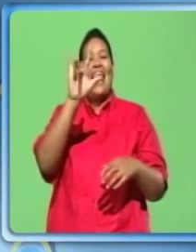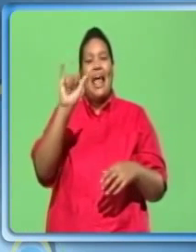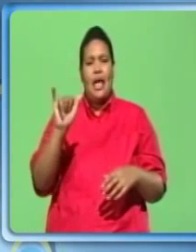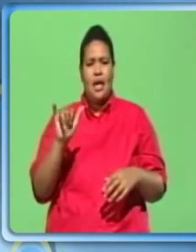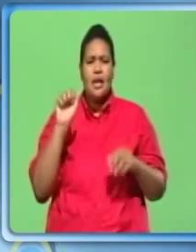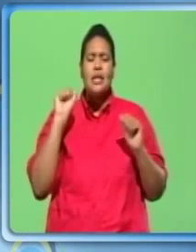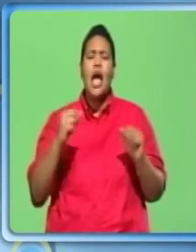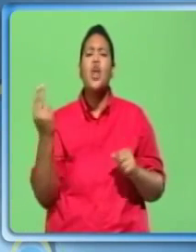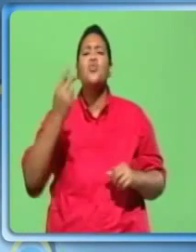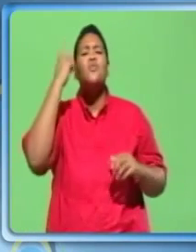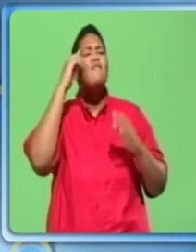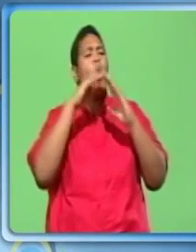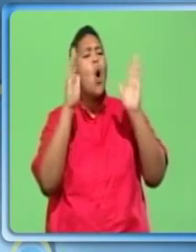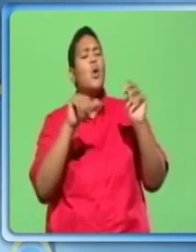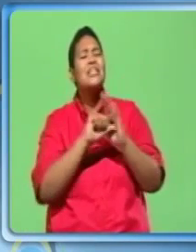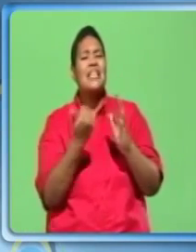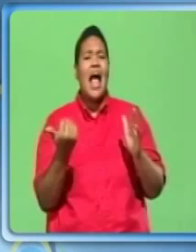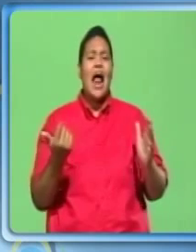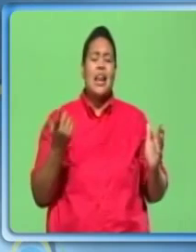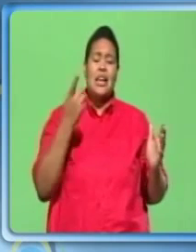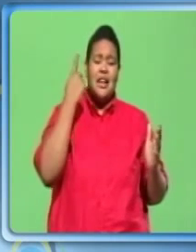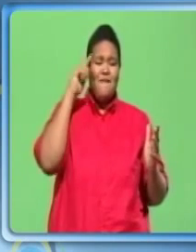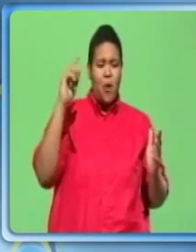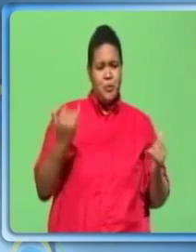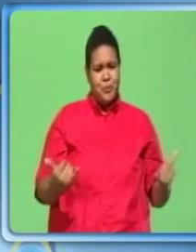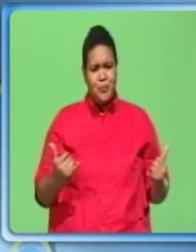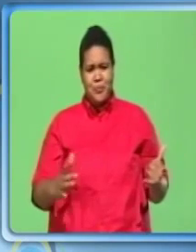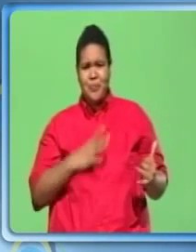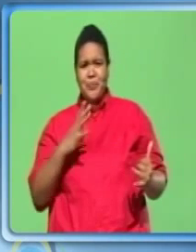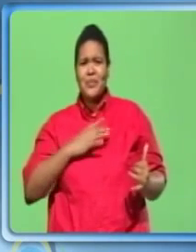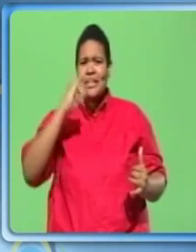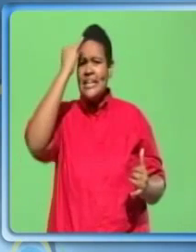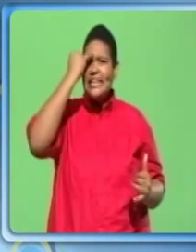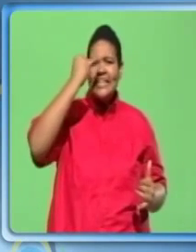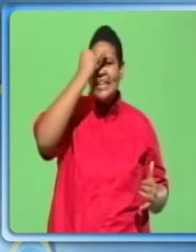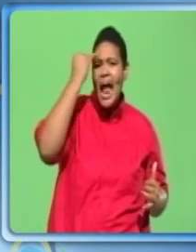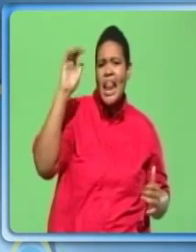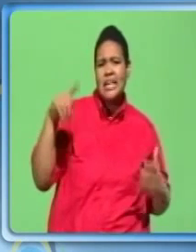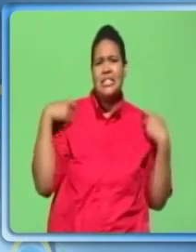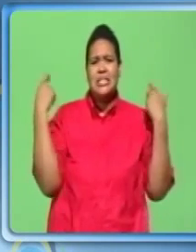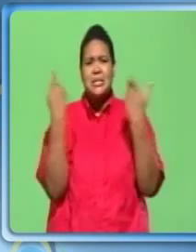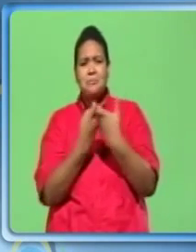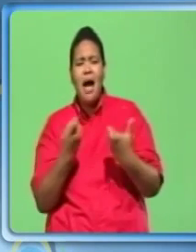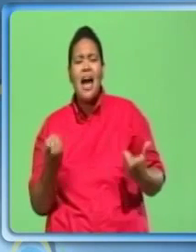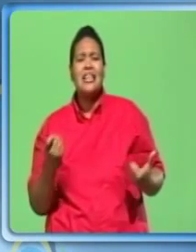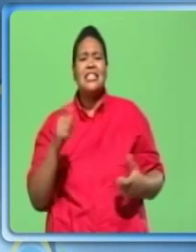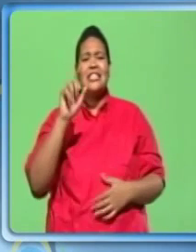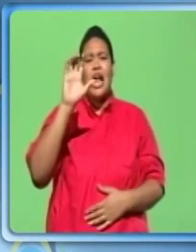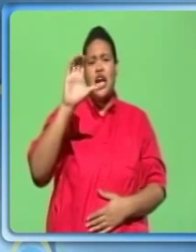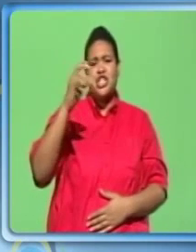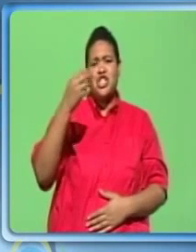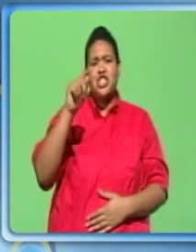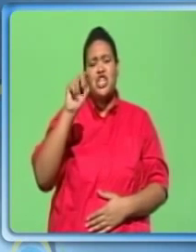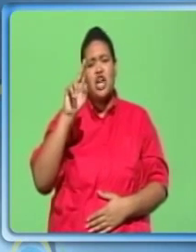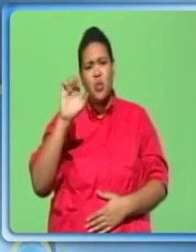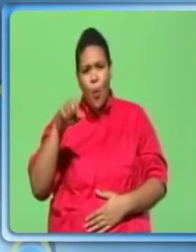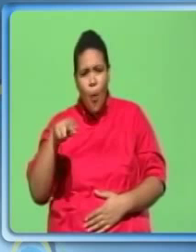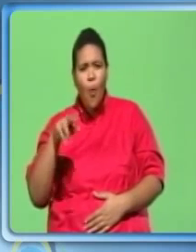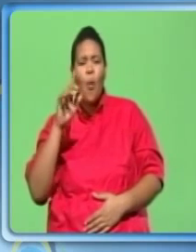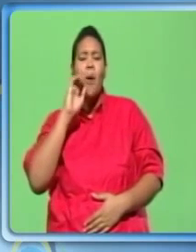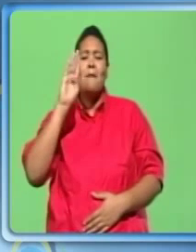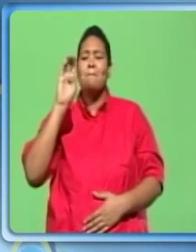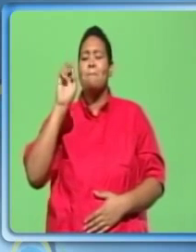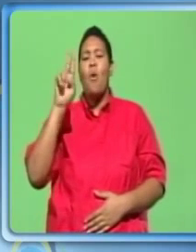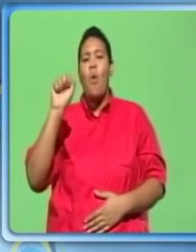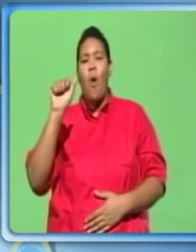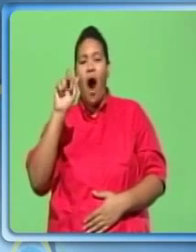Can be used for Mediterranean, Italian, French eclectic, Spanish eclectic, labels art, mission and prairie.